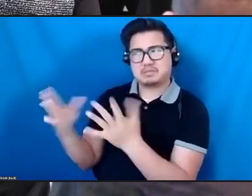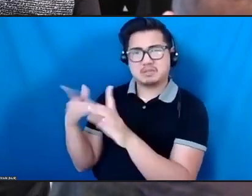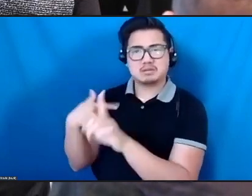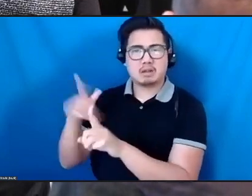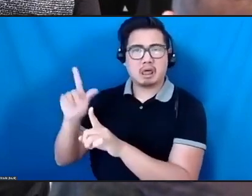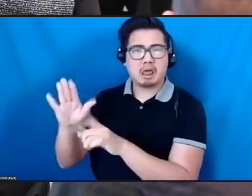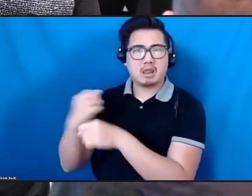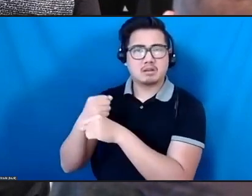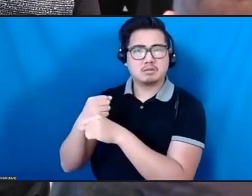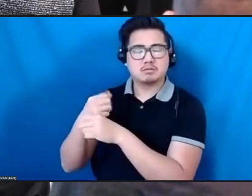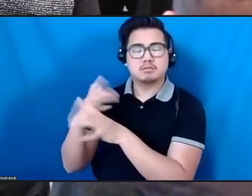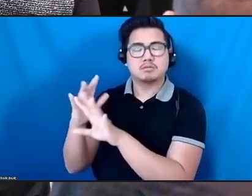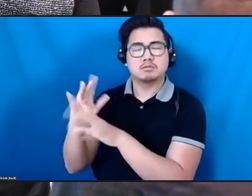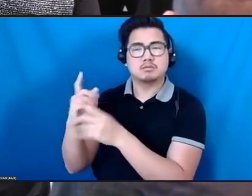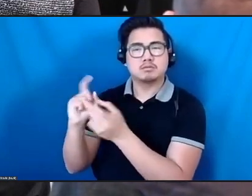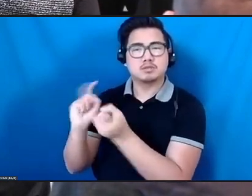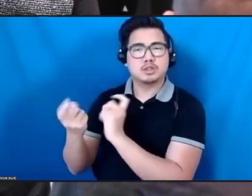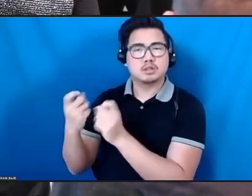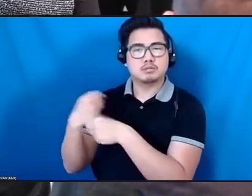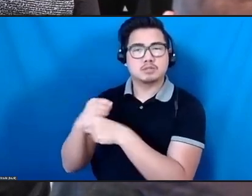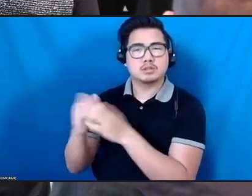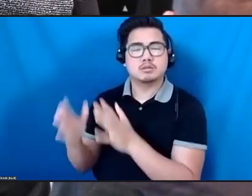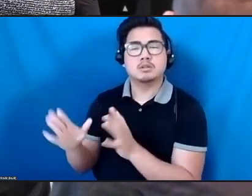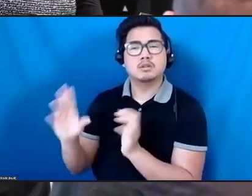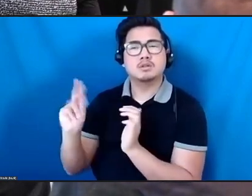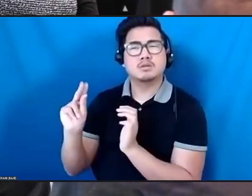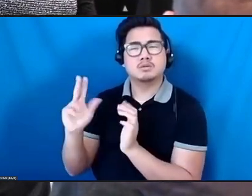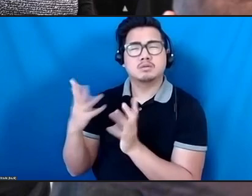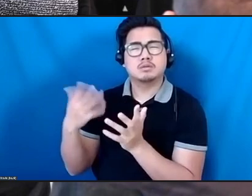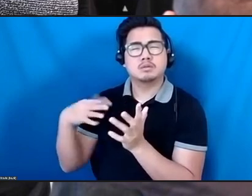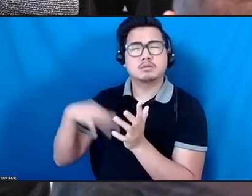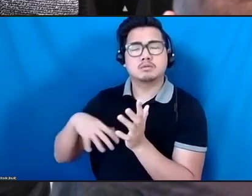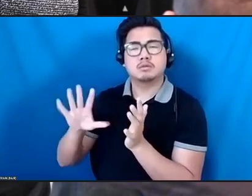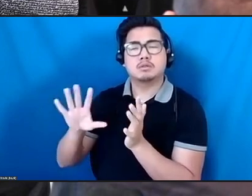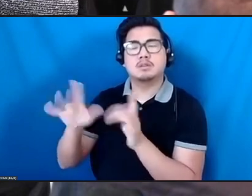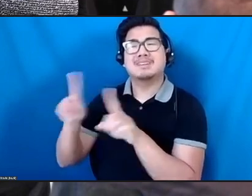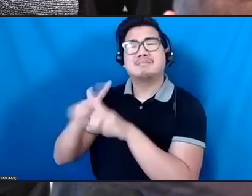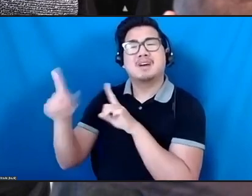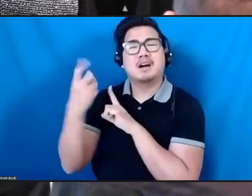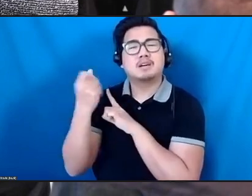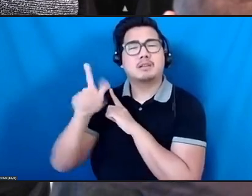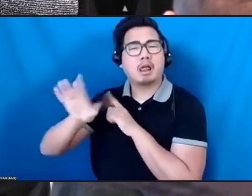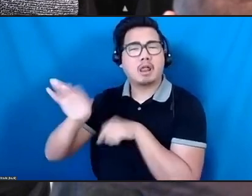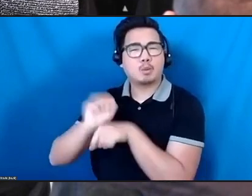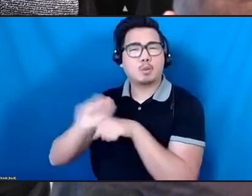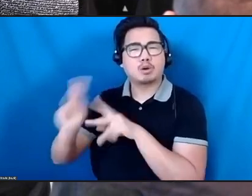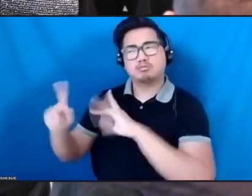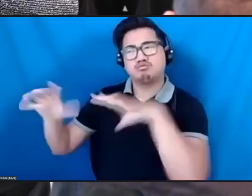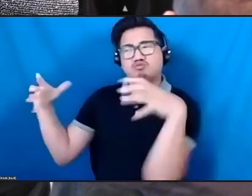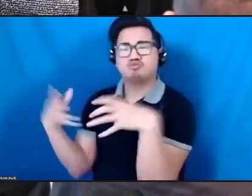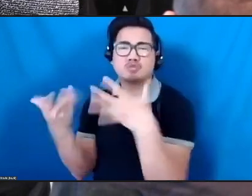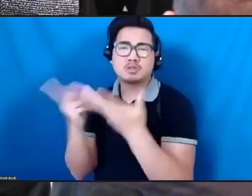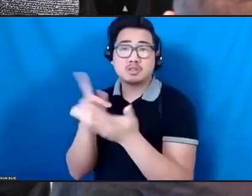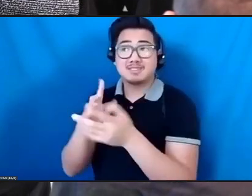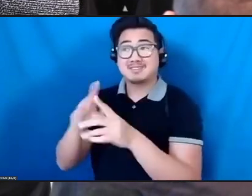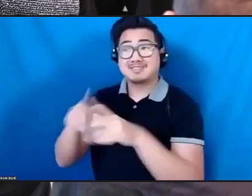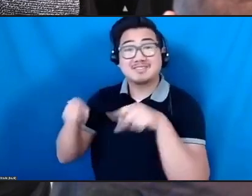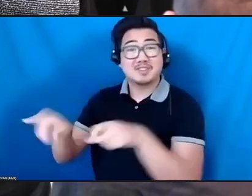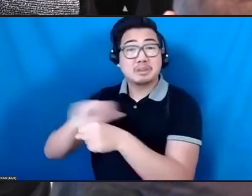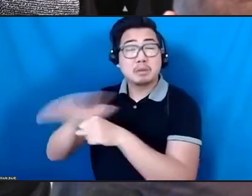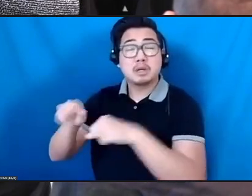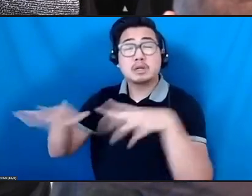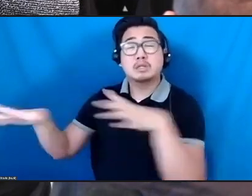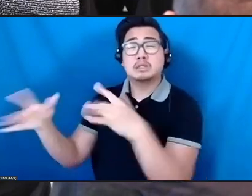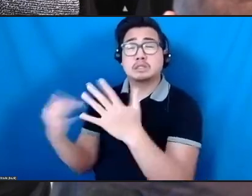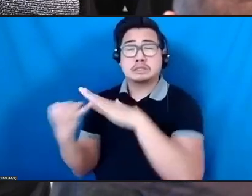was really about what they give each other. And they became really a kind of lifeline for each other through that process. And many